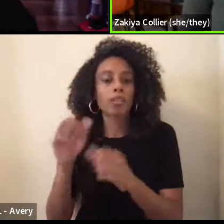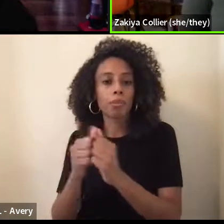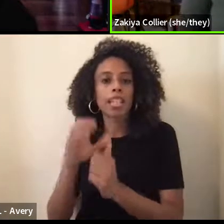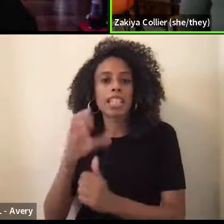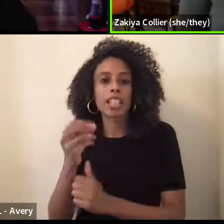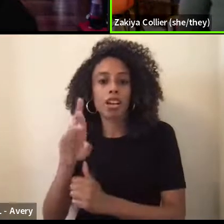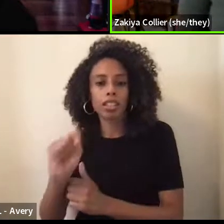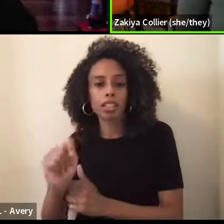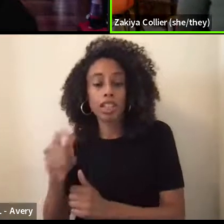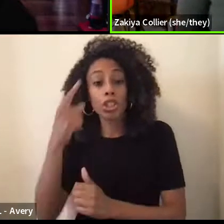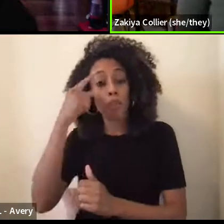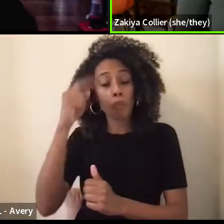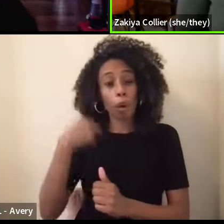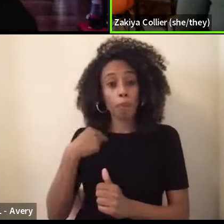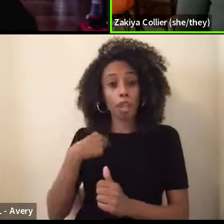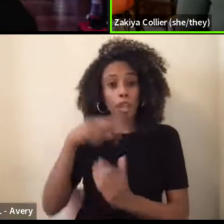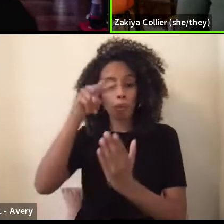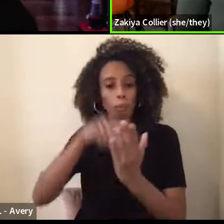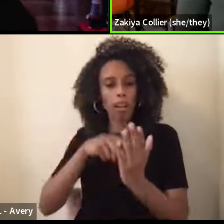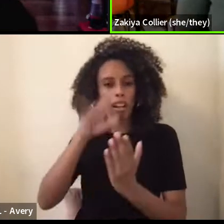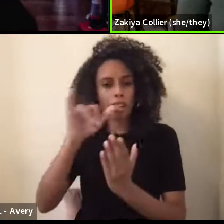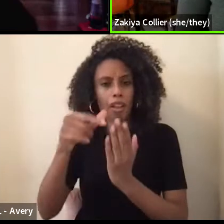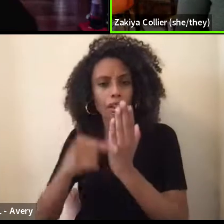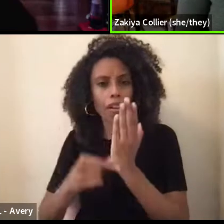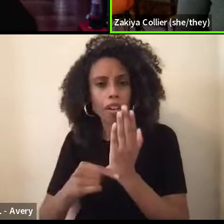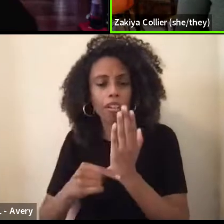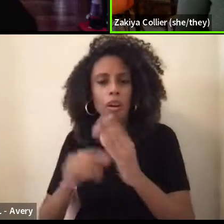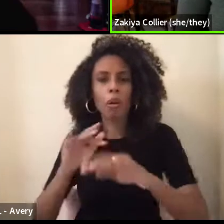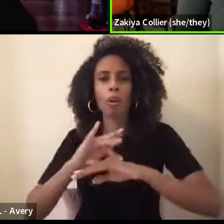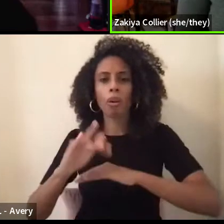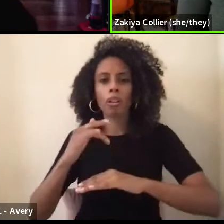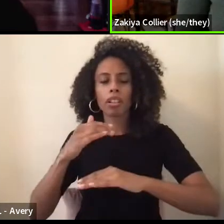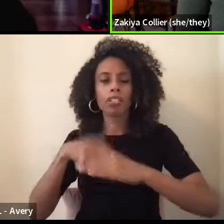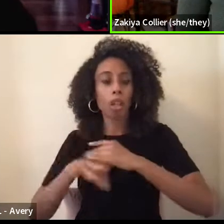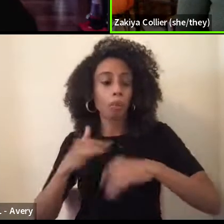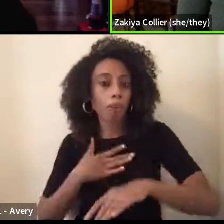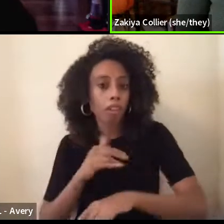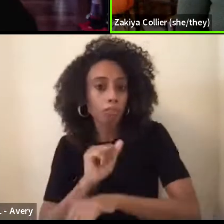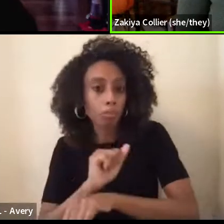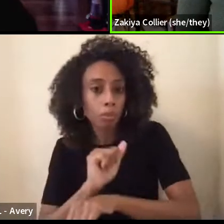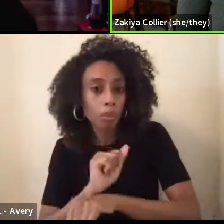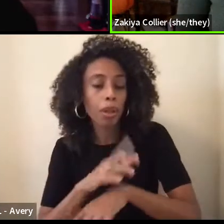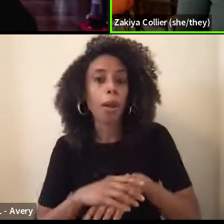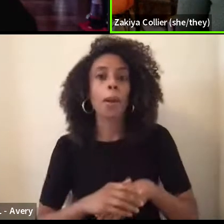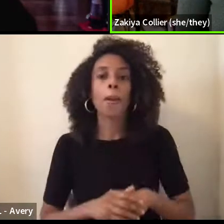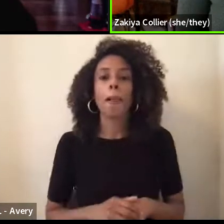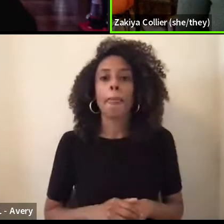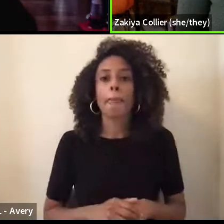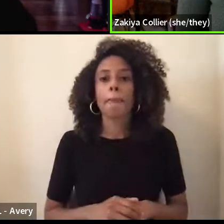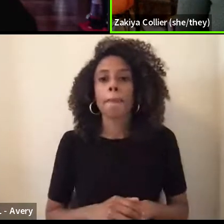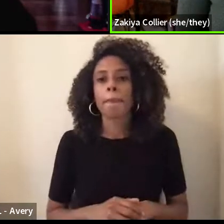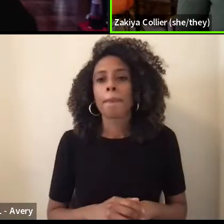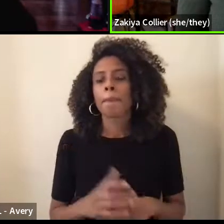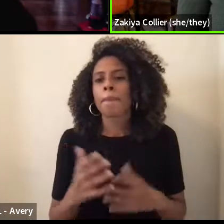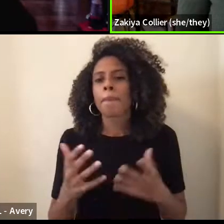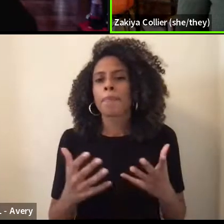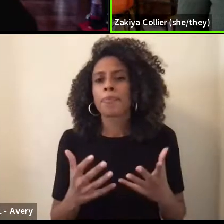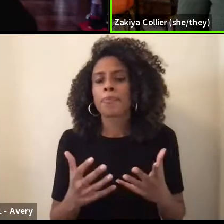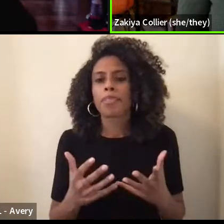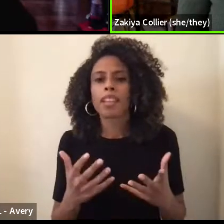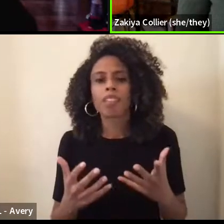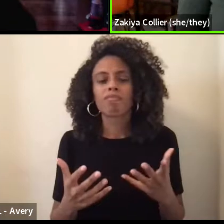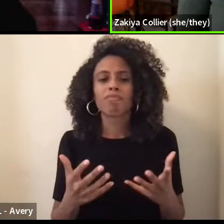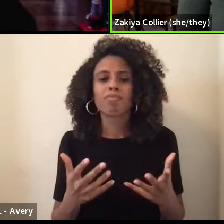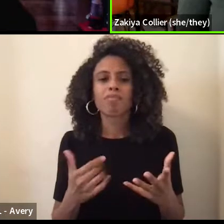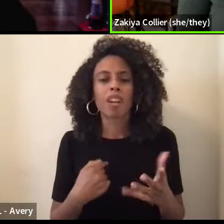that article, um, early in my career, um, I, I